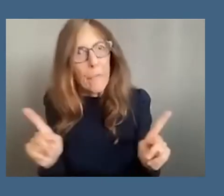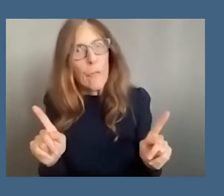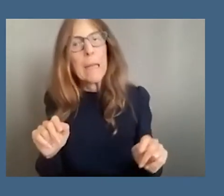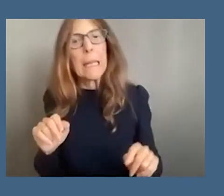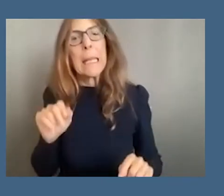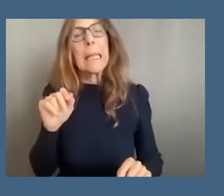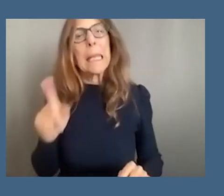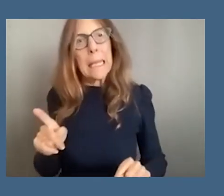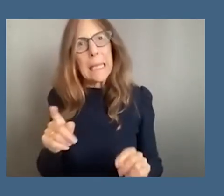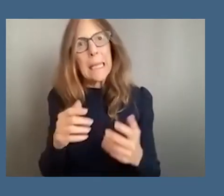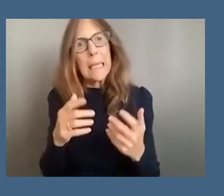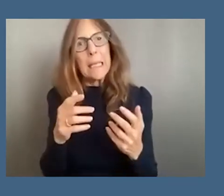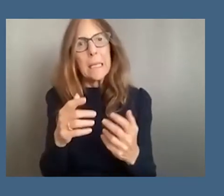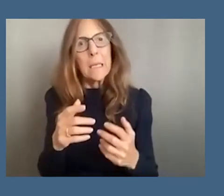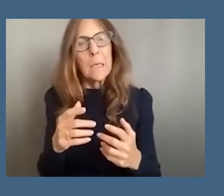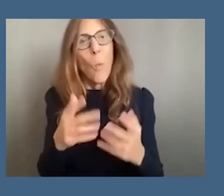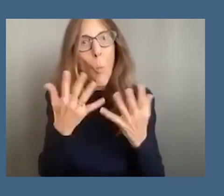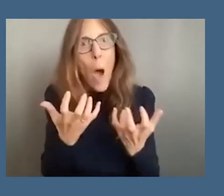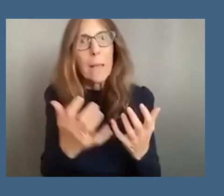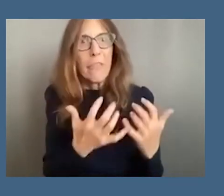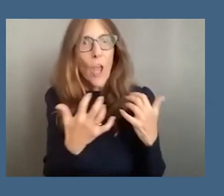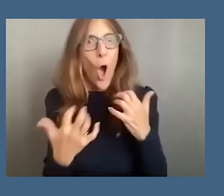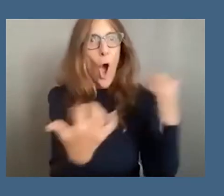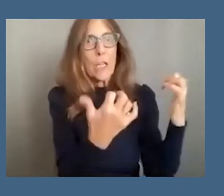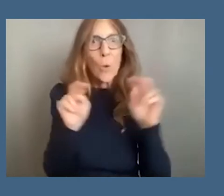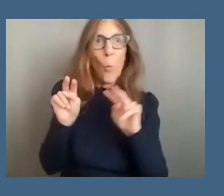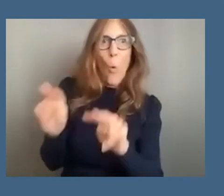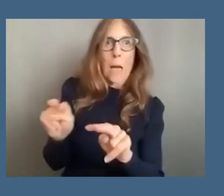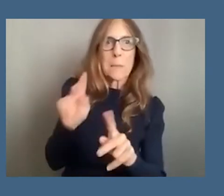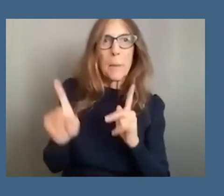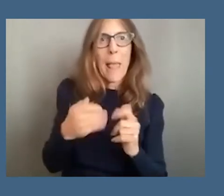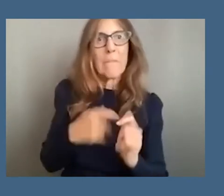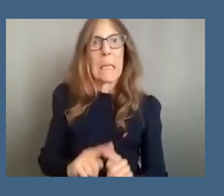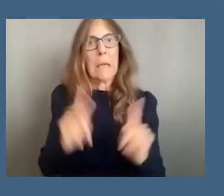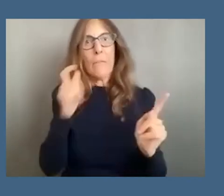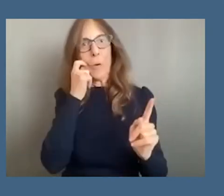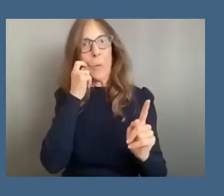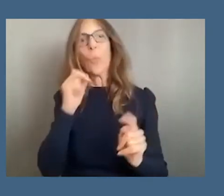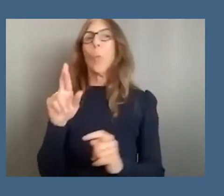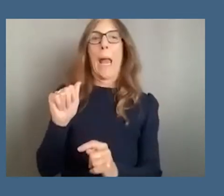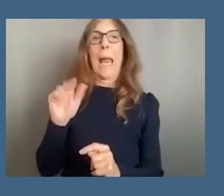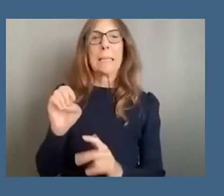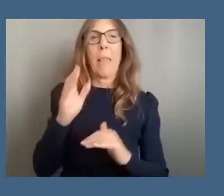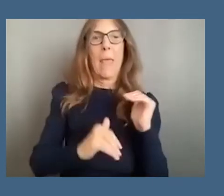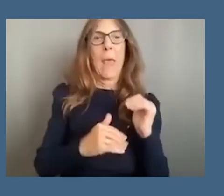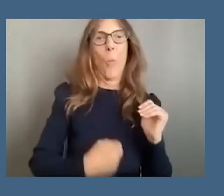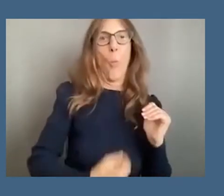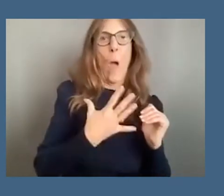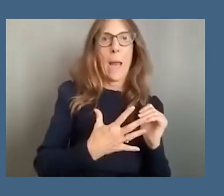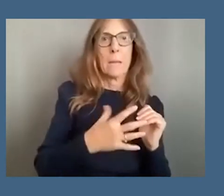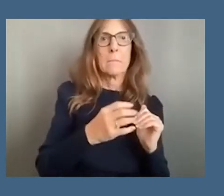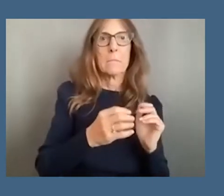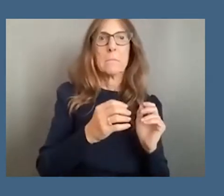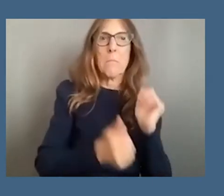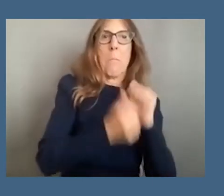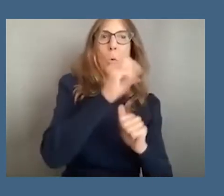allowed audiences to view uh people who are racially different from a white majority audience uh to also